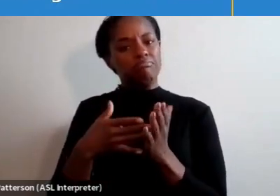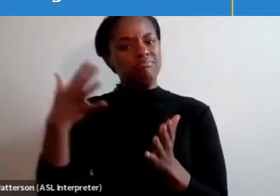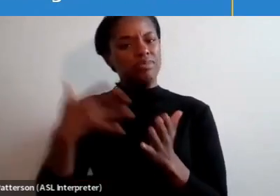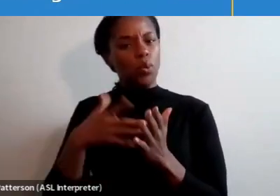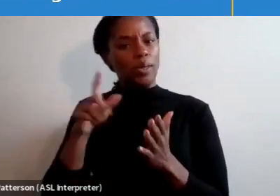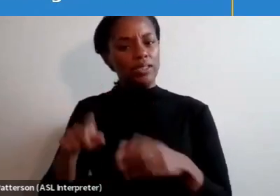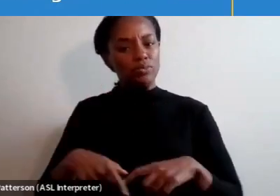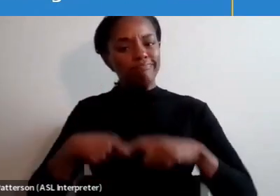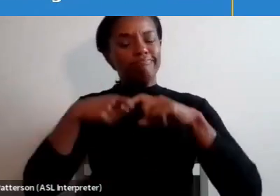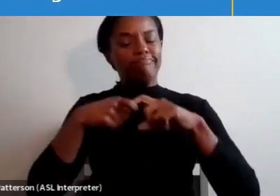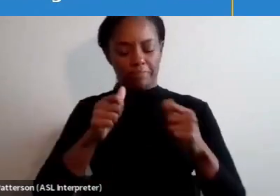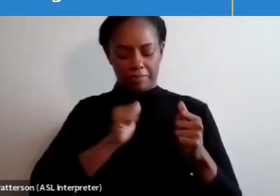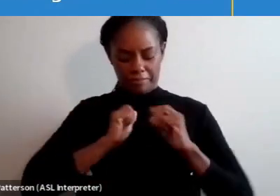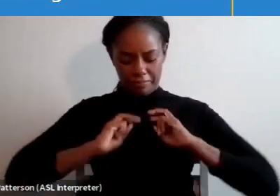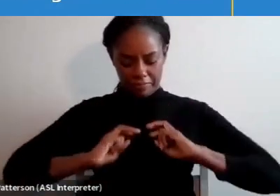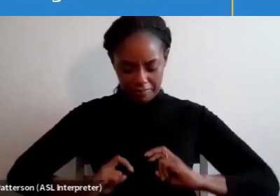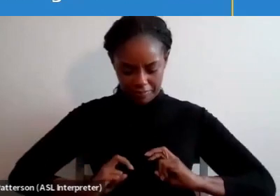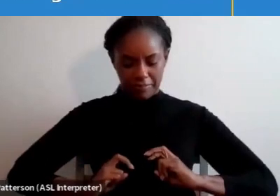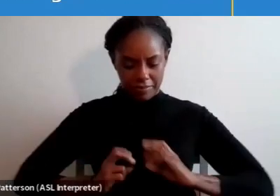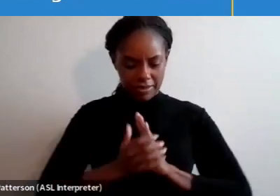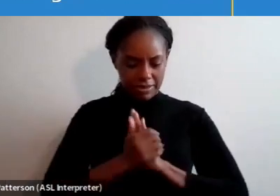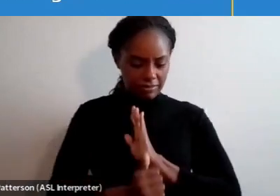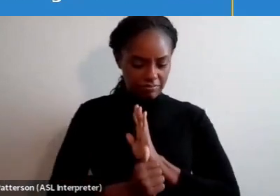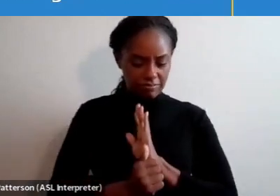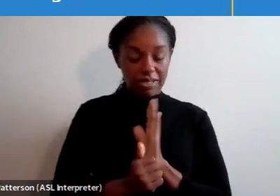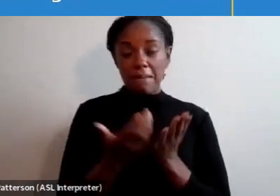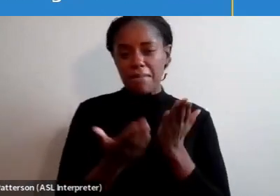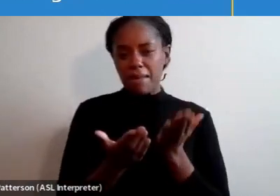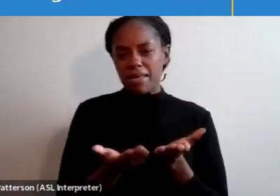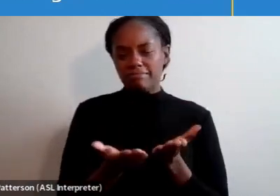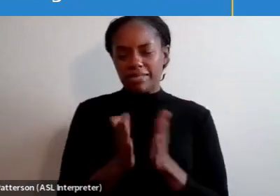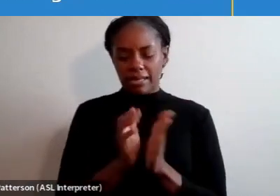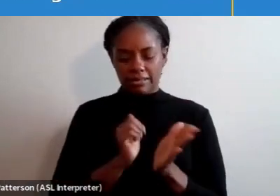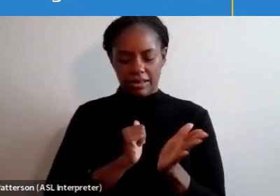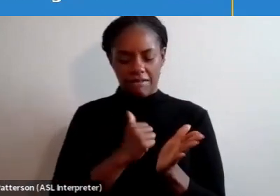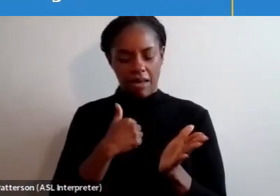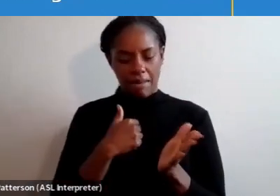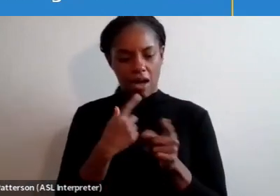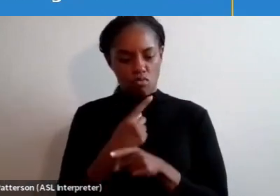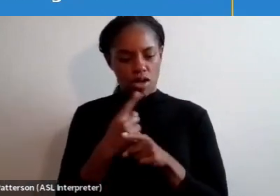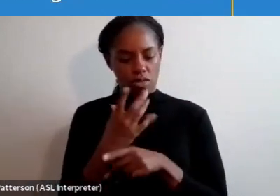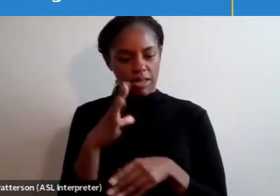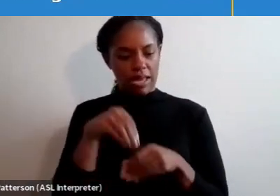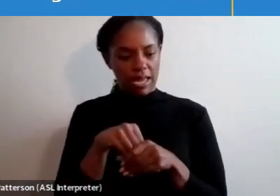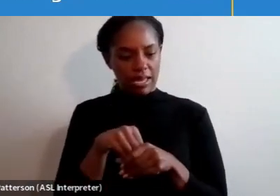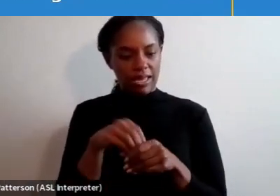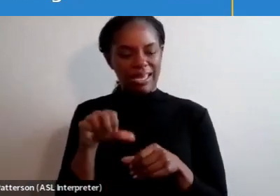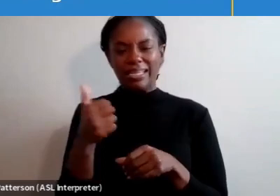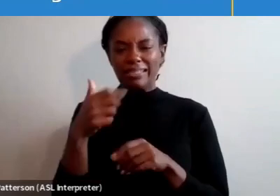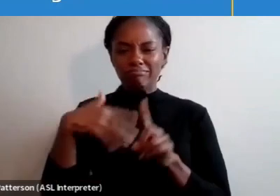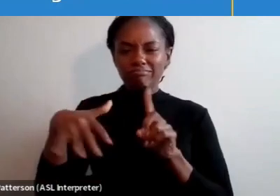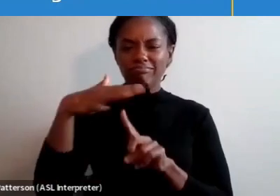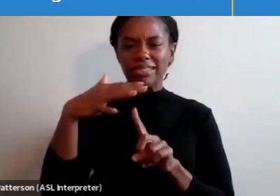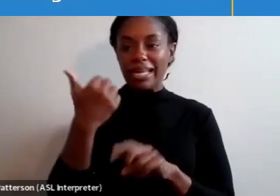incompetence. Why not ask yourself, am I regularly engaging in any setting and in any modality?